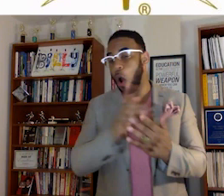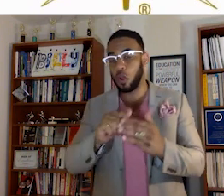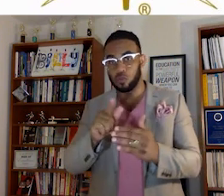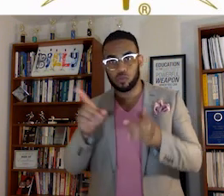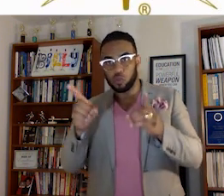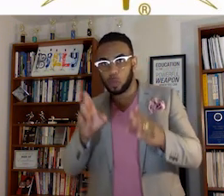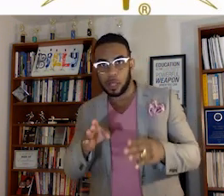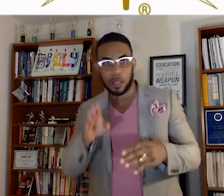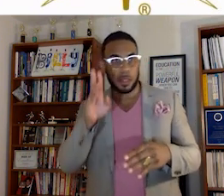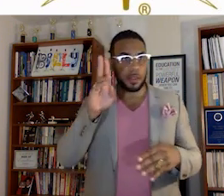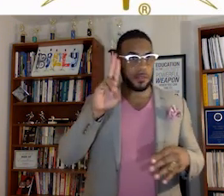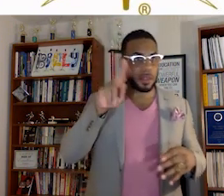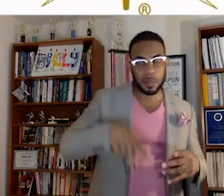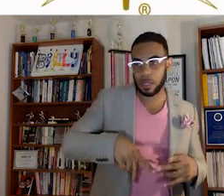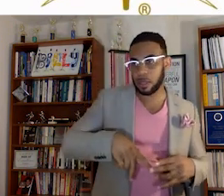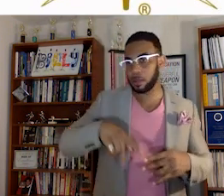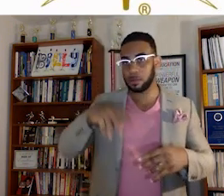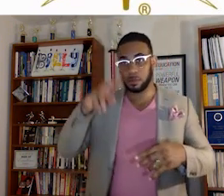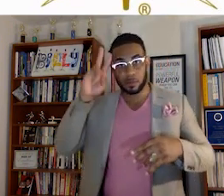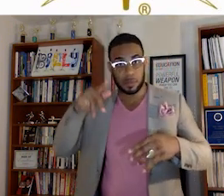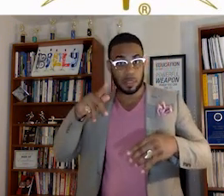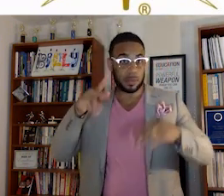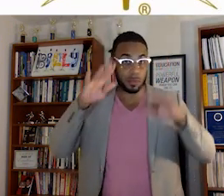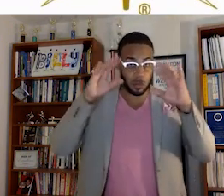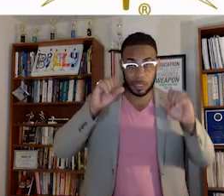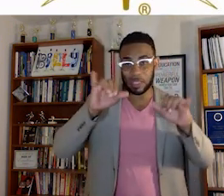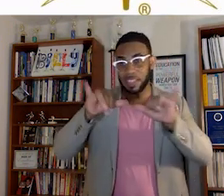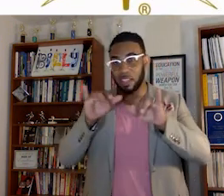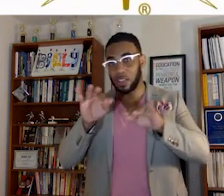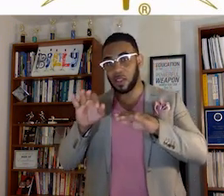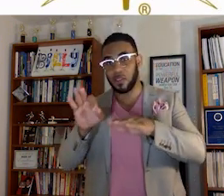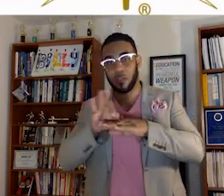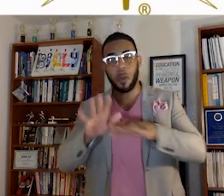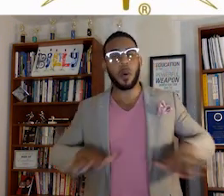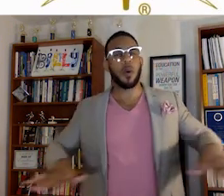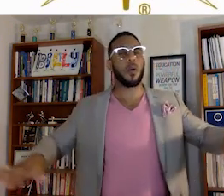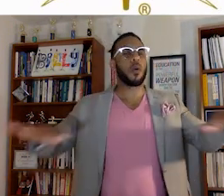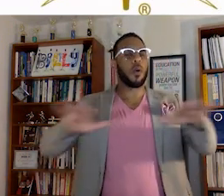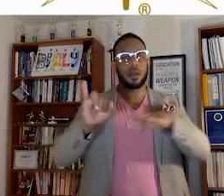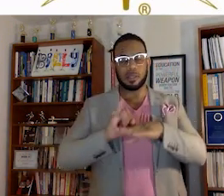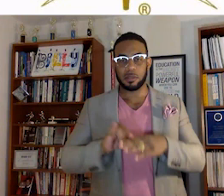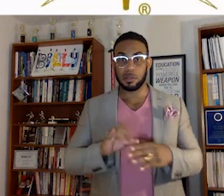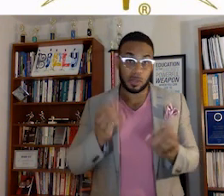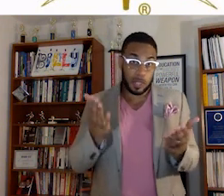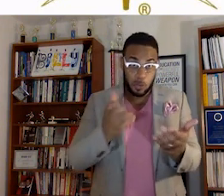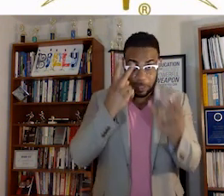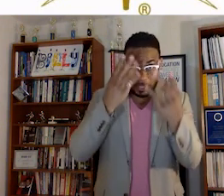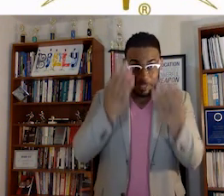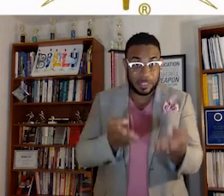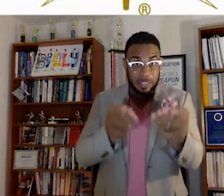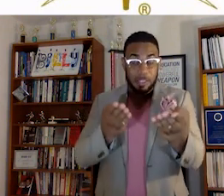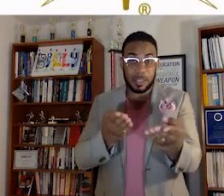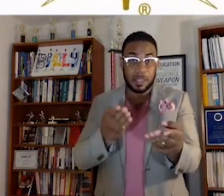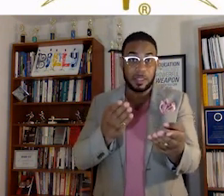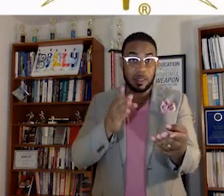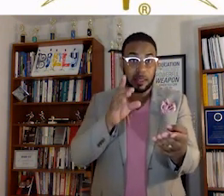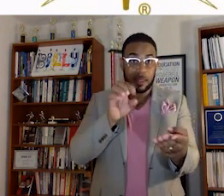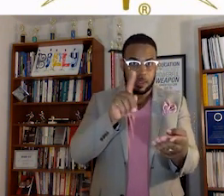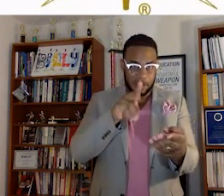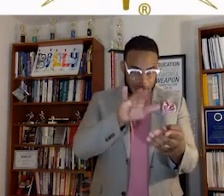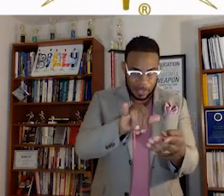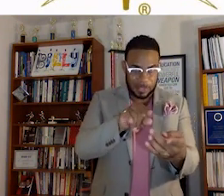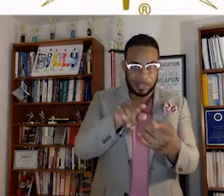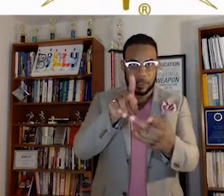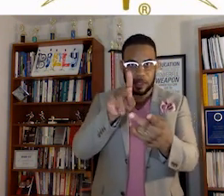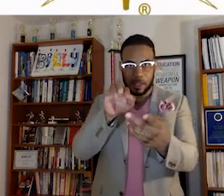directors, VPs, presidents at engineering firms across the industry. So here you can see Destiny and Kylan,